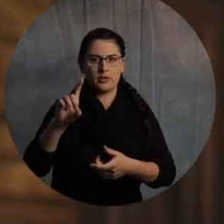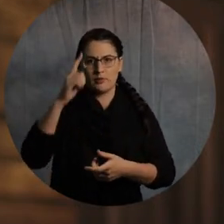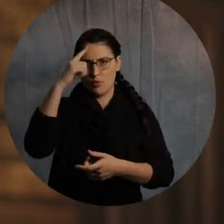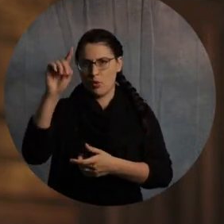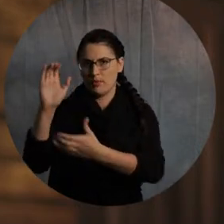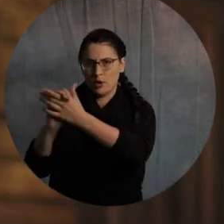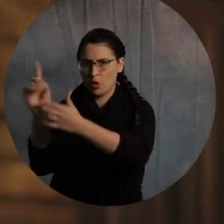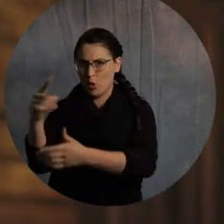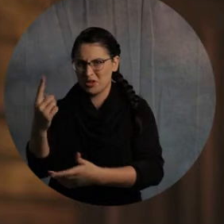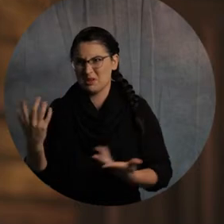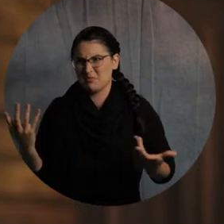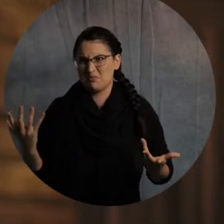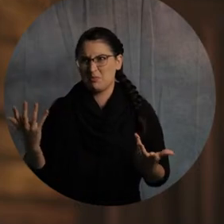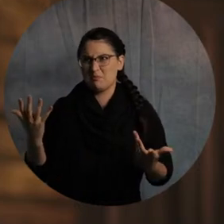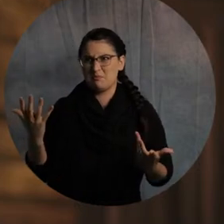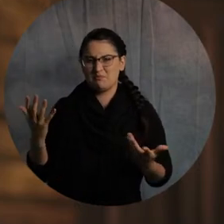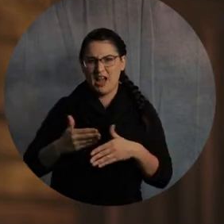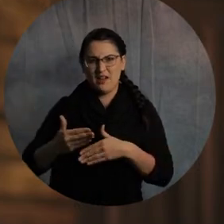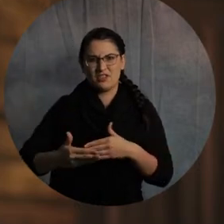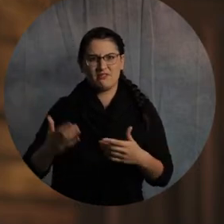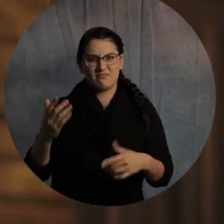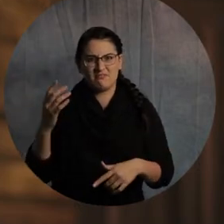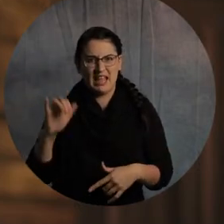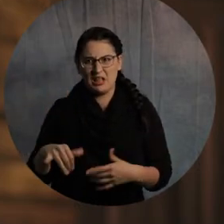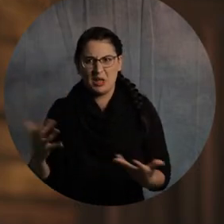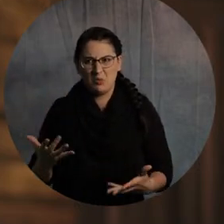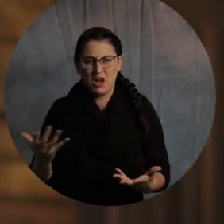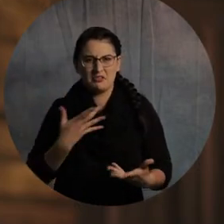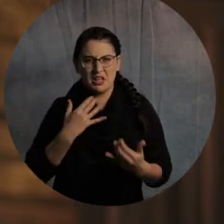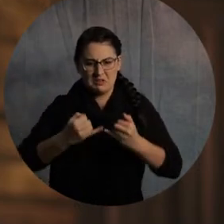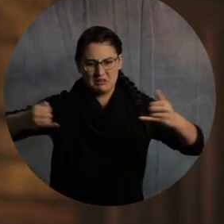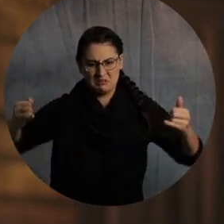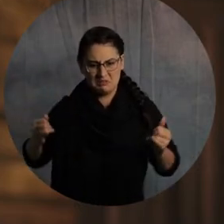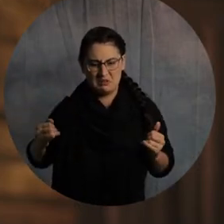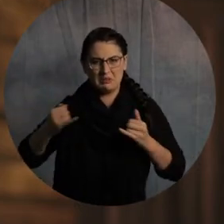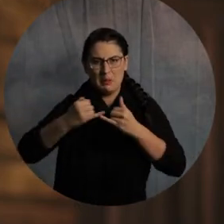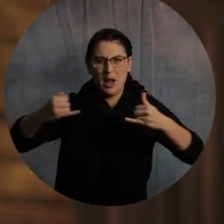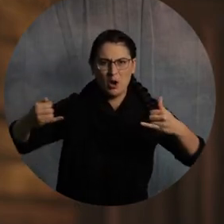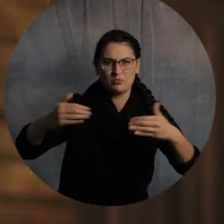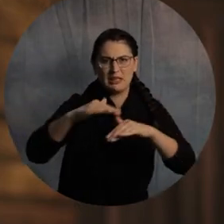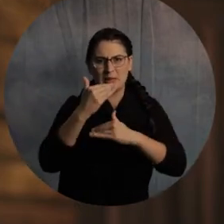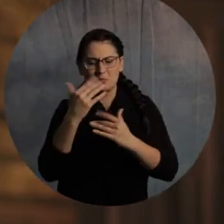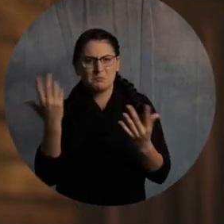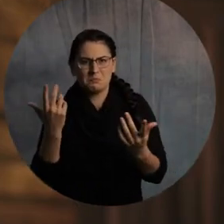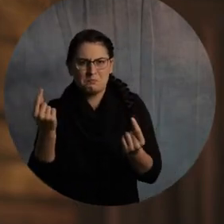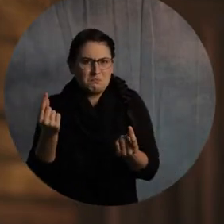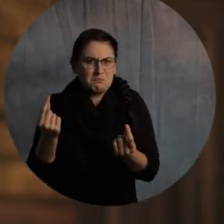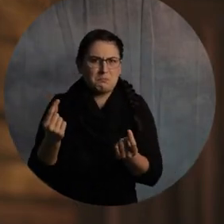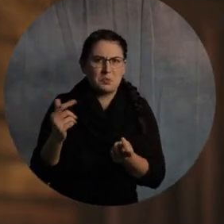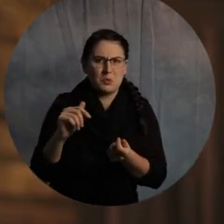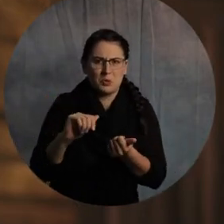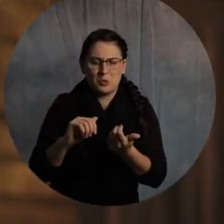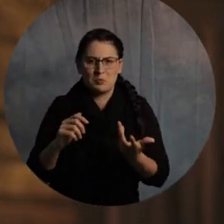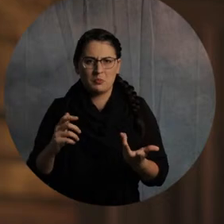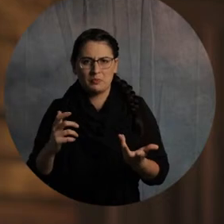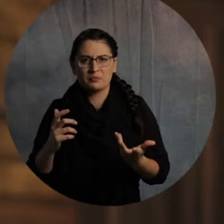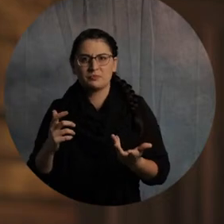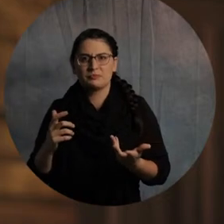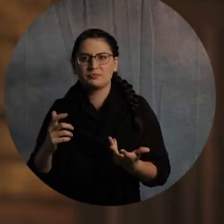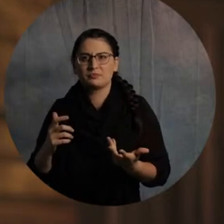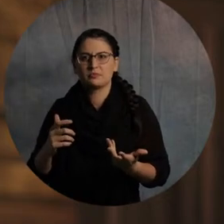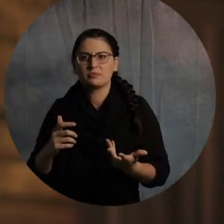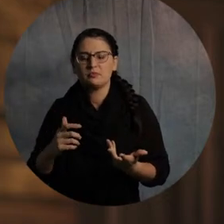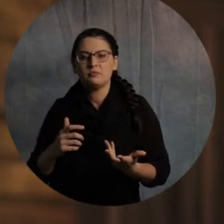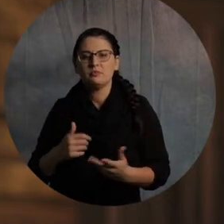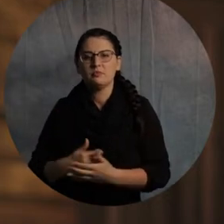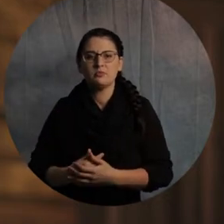But what else can we do? We've had some... I know Chris has had some really good conversations with our high school and middle school students, but there are conversations